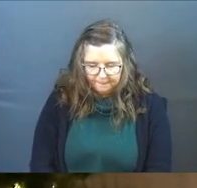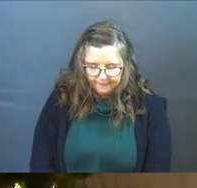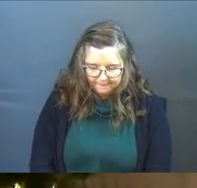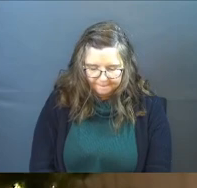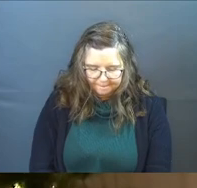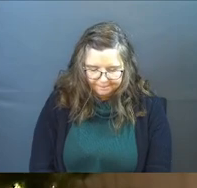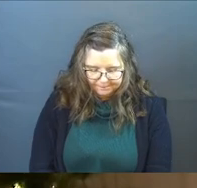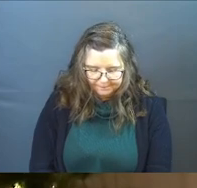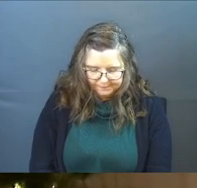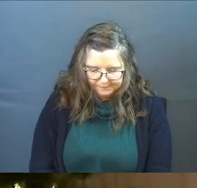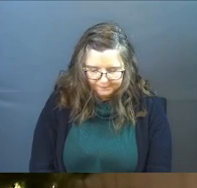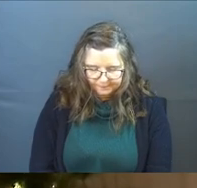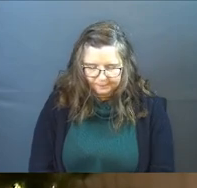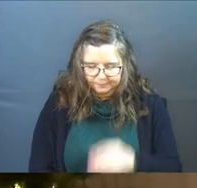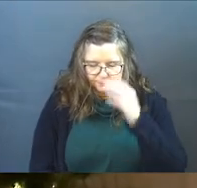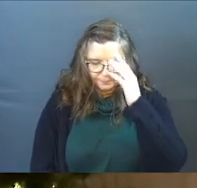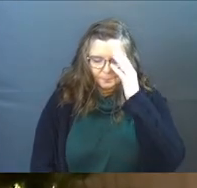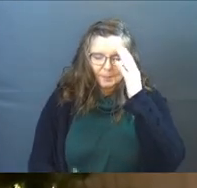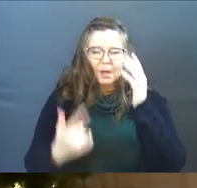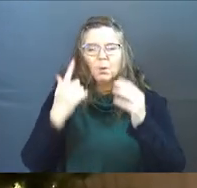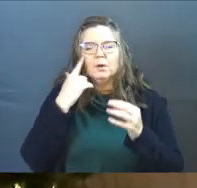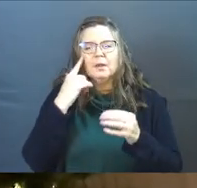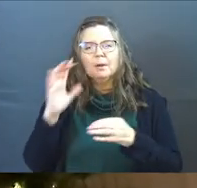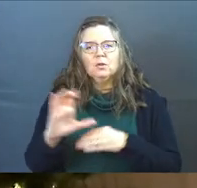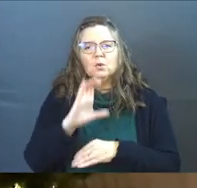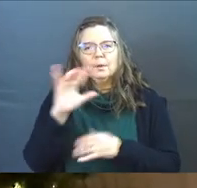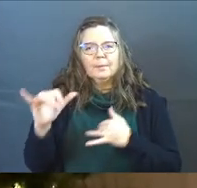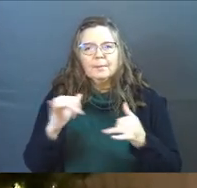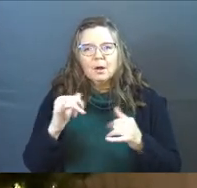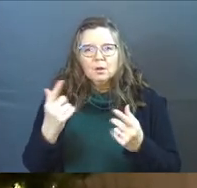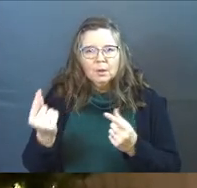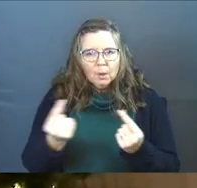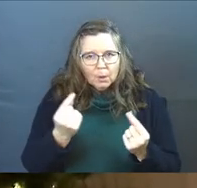Now I want you to think about the Christmas parties you're headed toward.